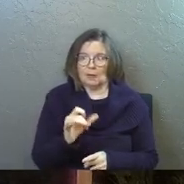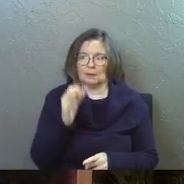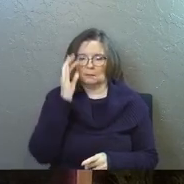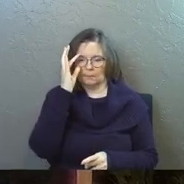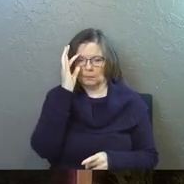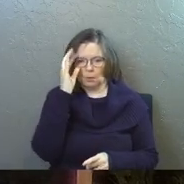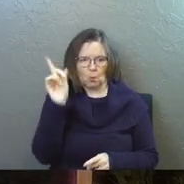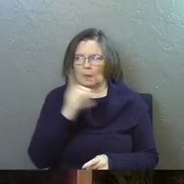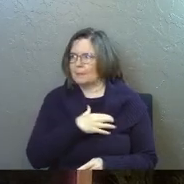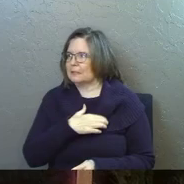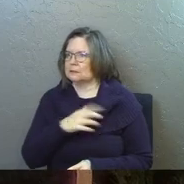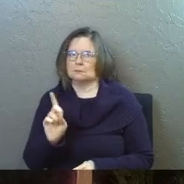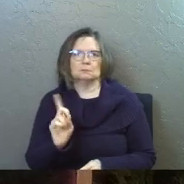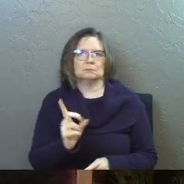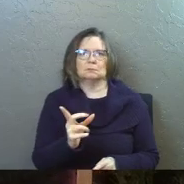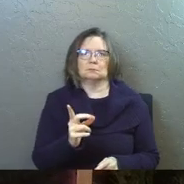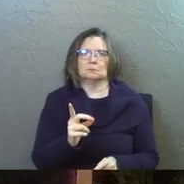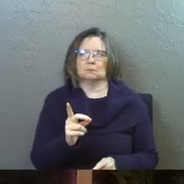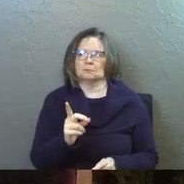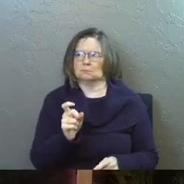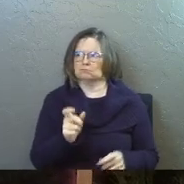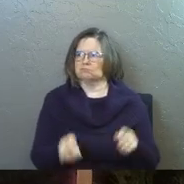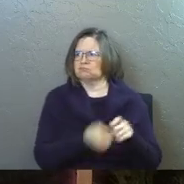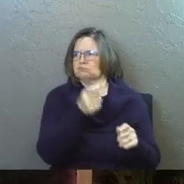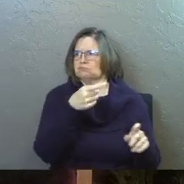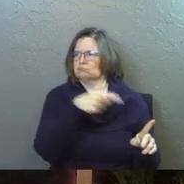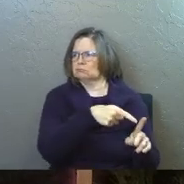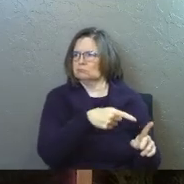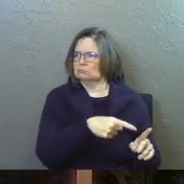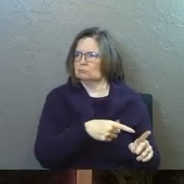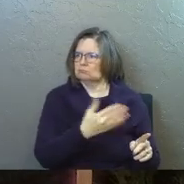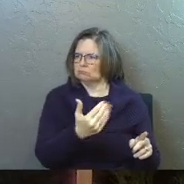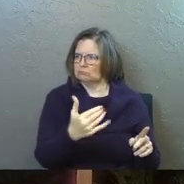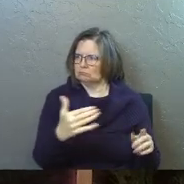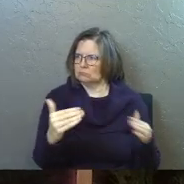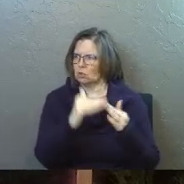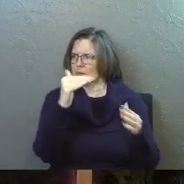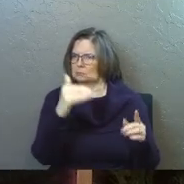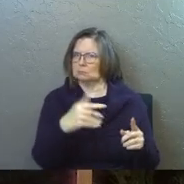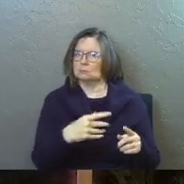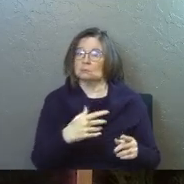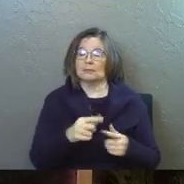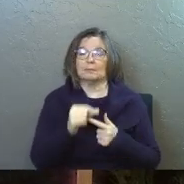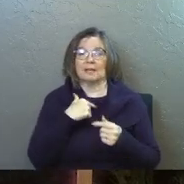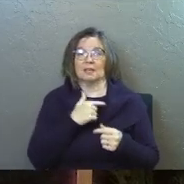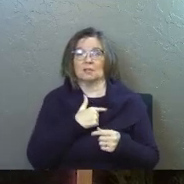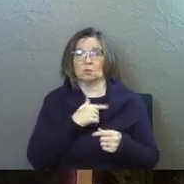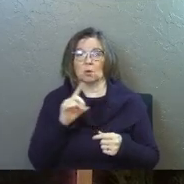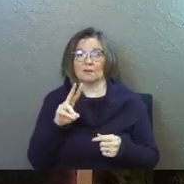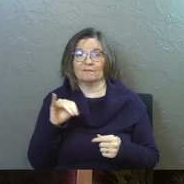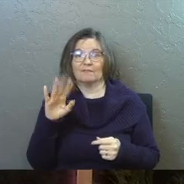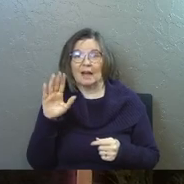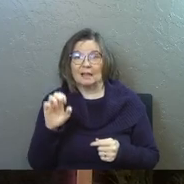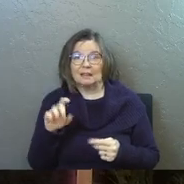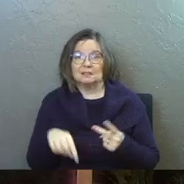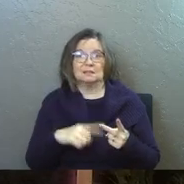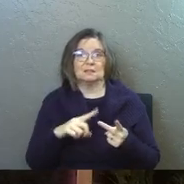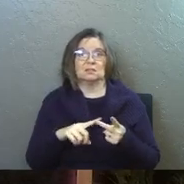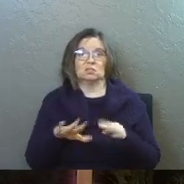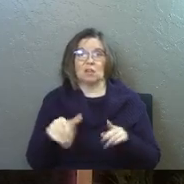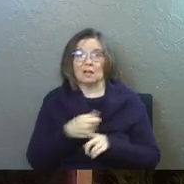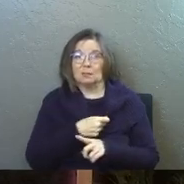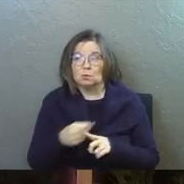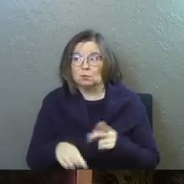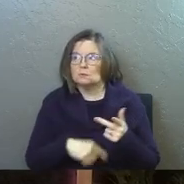Like where are the police at? Let's get the justice in here, right? Especially if it goes to violence, especially if it goes to